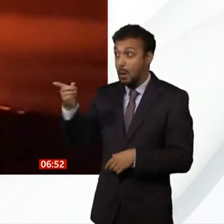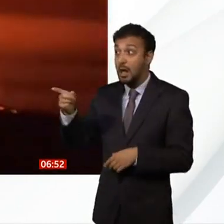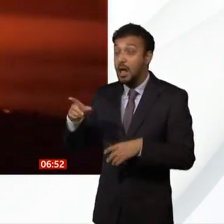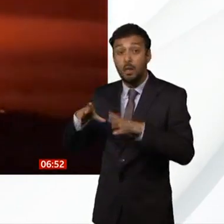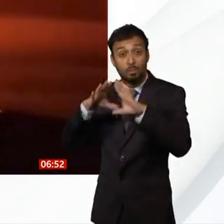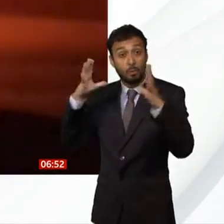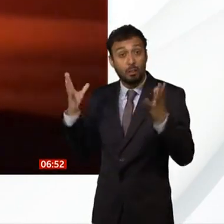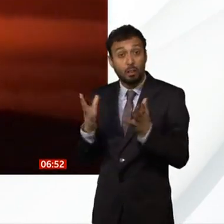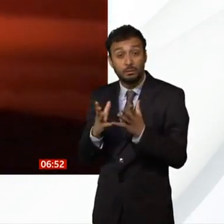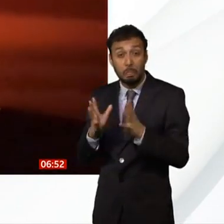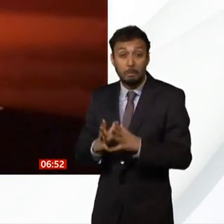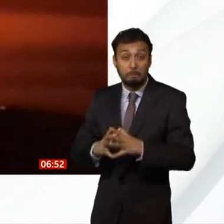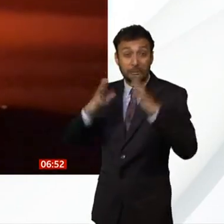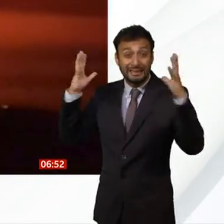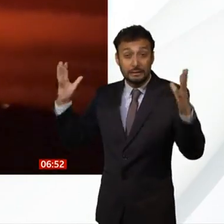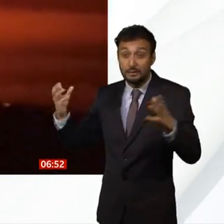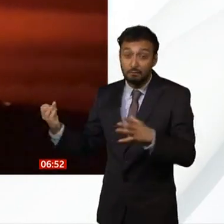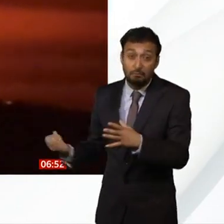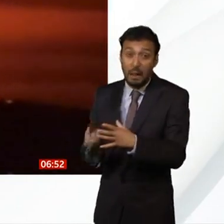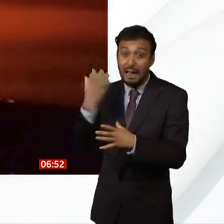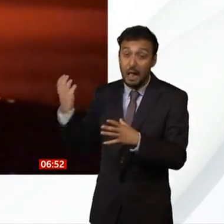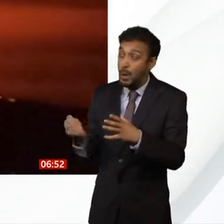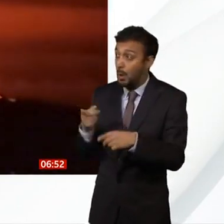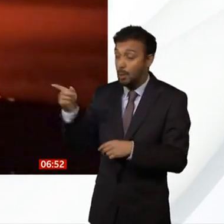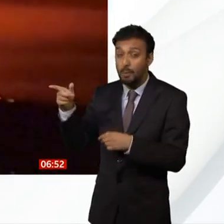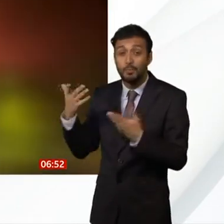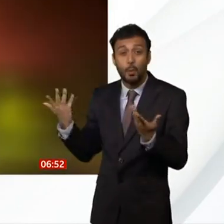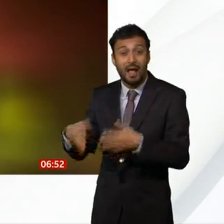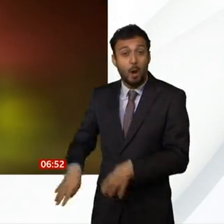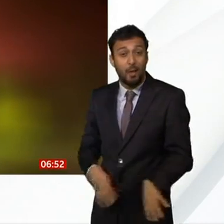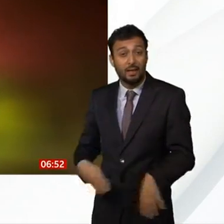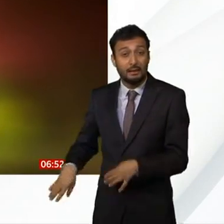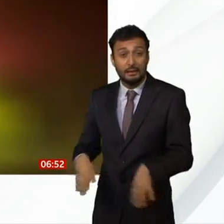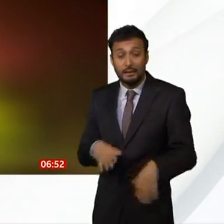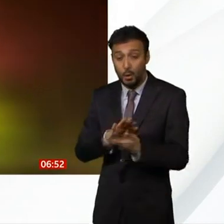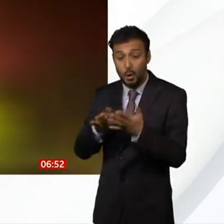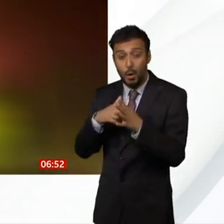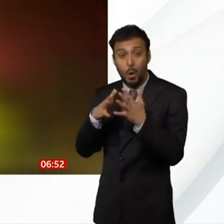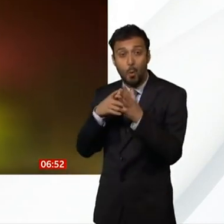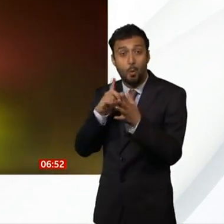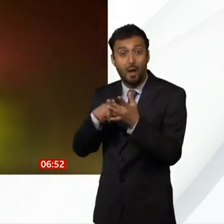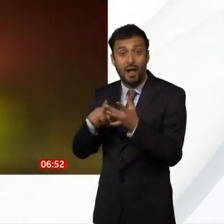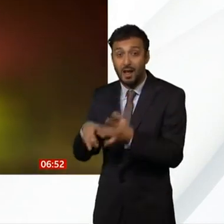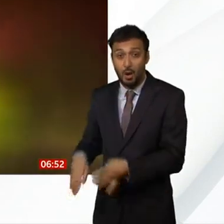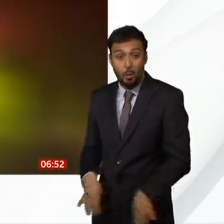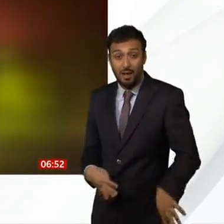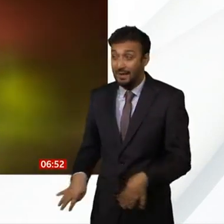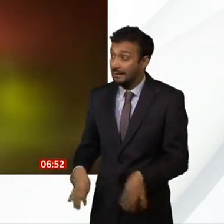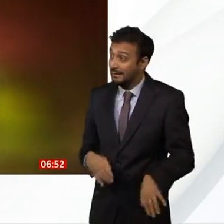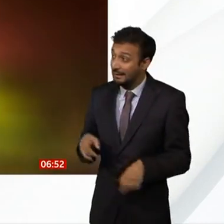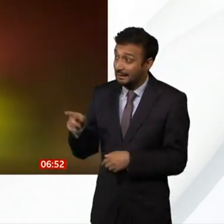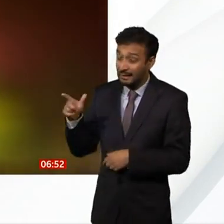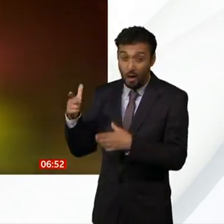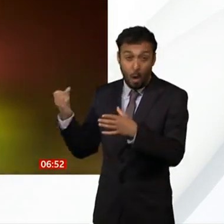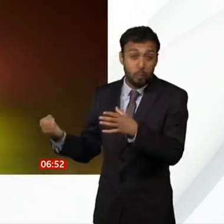Mauna Loa Volcano in Hawaii, showing the lava lighting up the night sky. Really incredible images that we've been receiving from